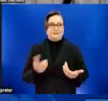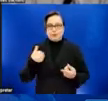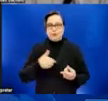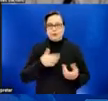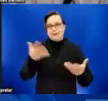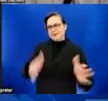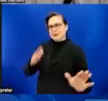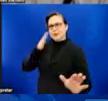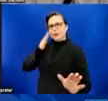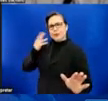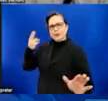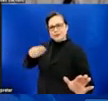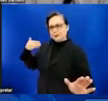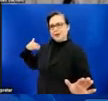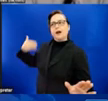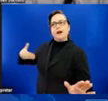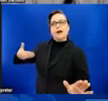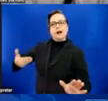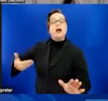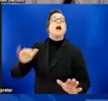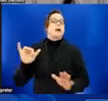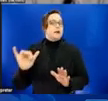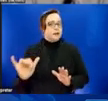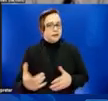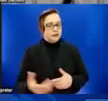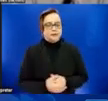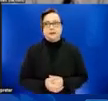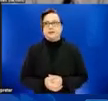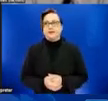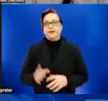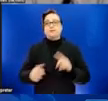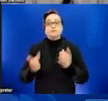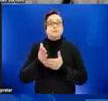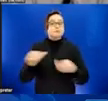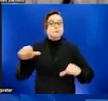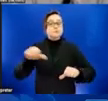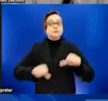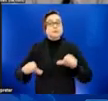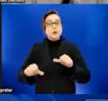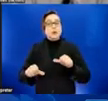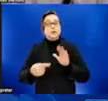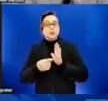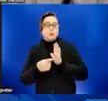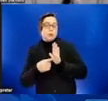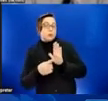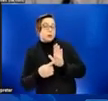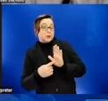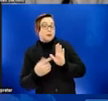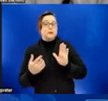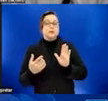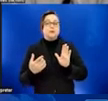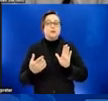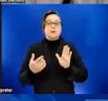you know, there has been some science to indicate that it has been passing and